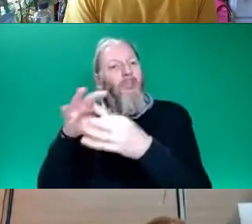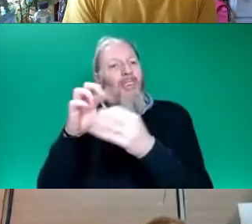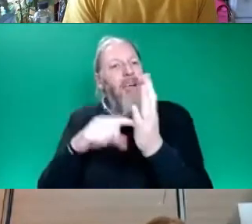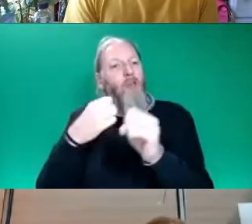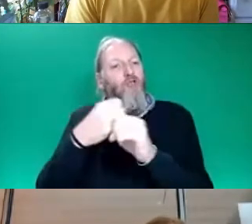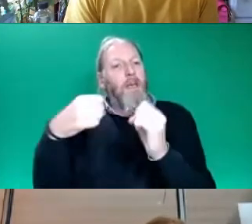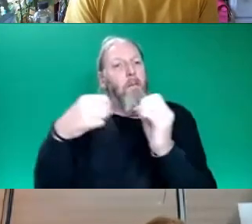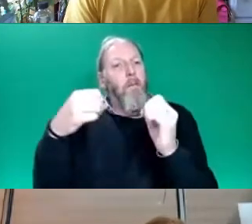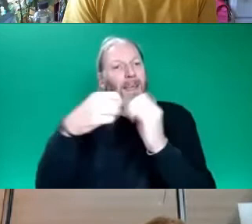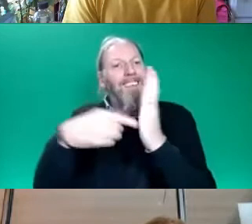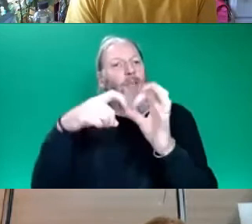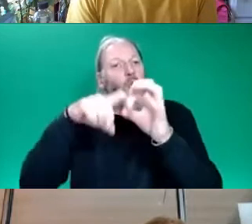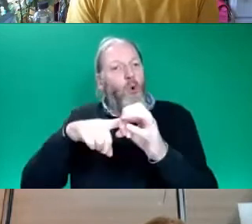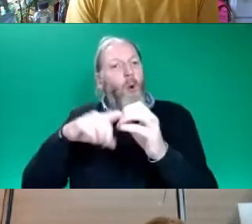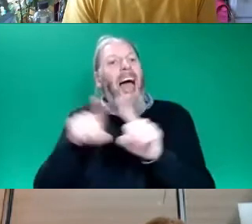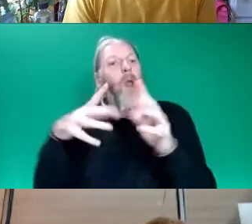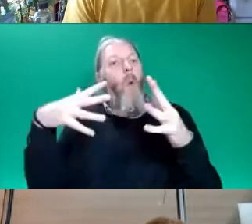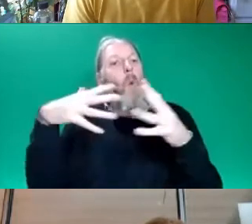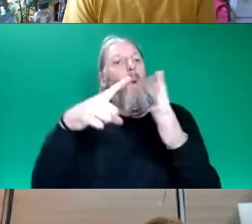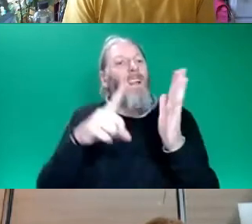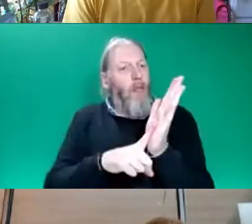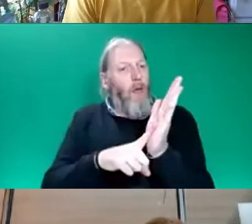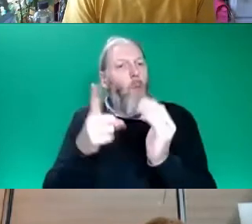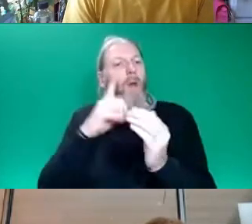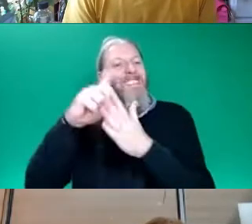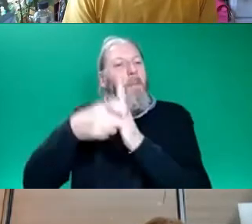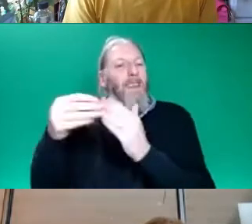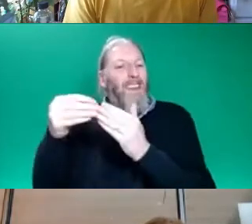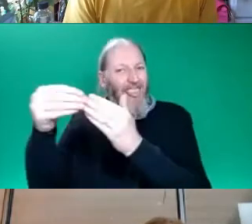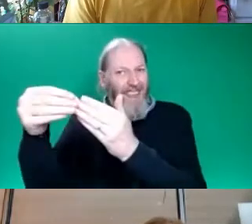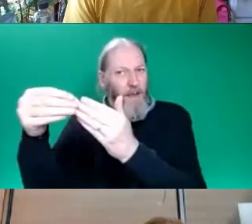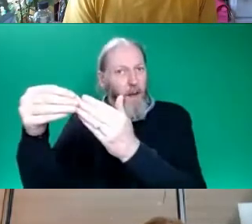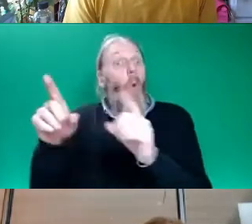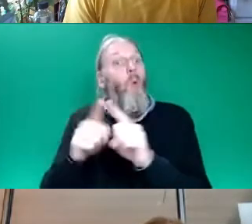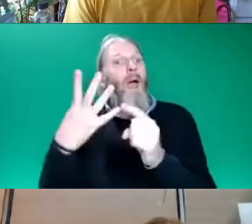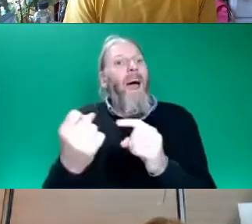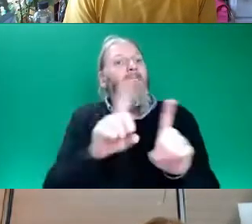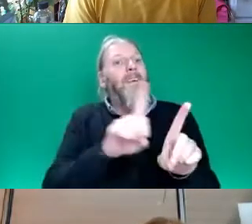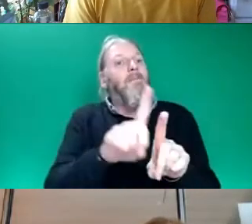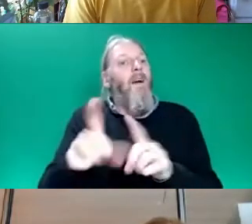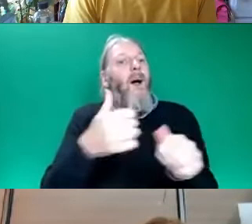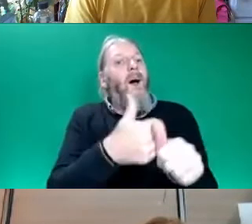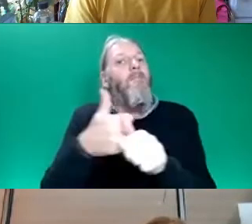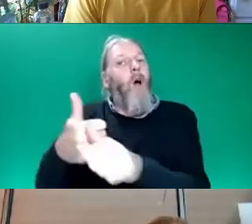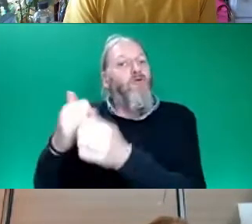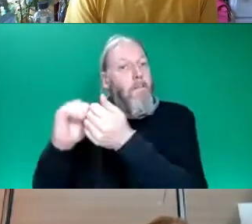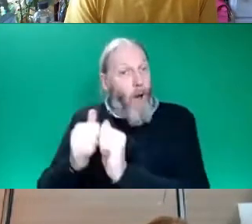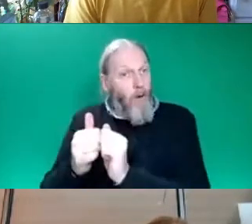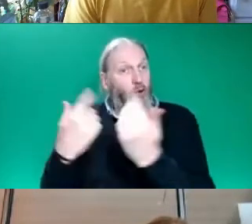are our lead for disability. We also have our advisory partners in Centre for Deaf and Hard of Hearing People,